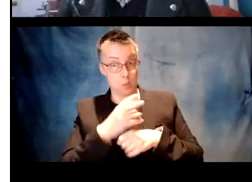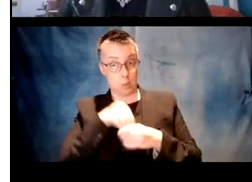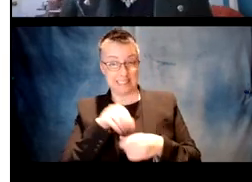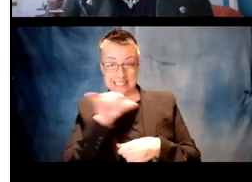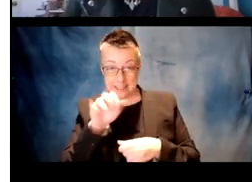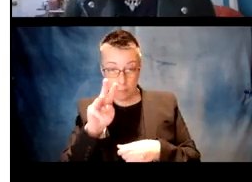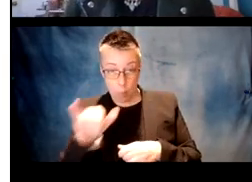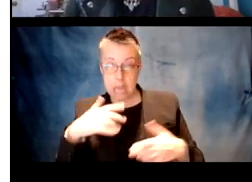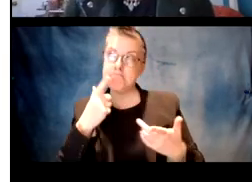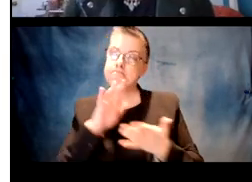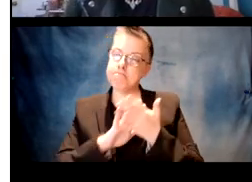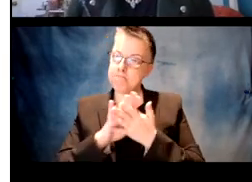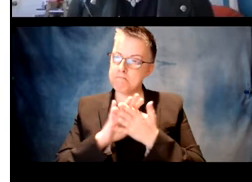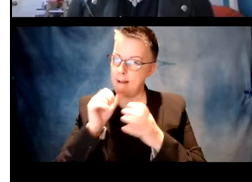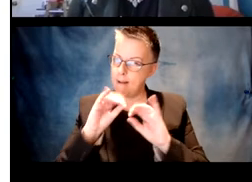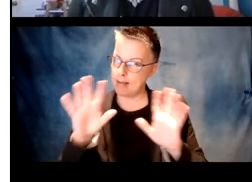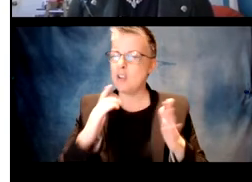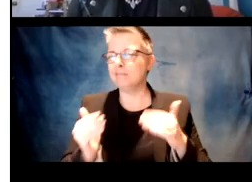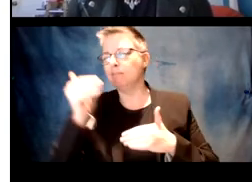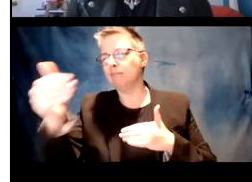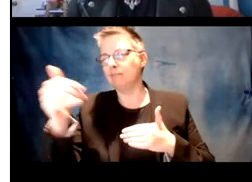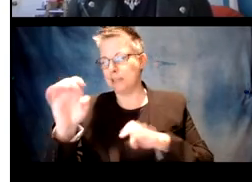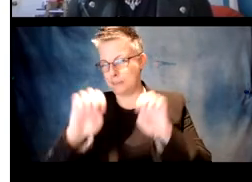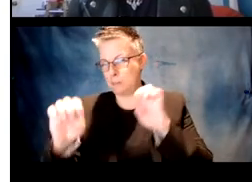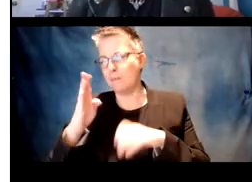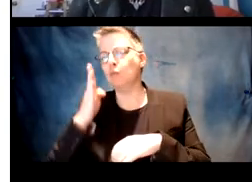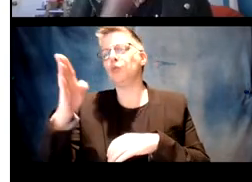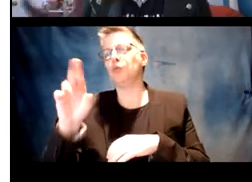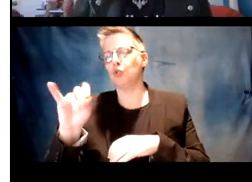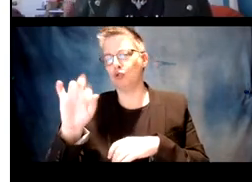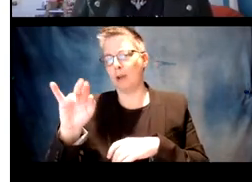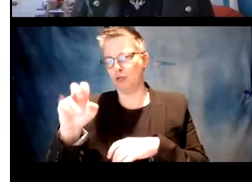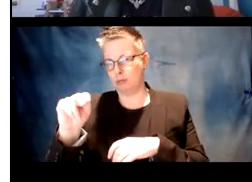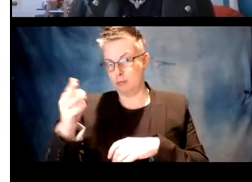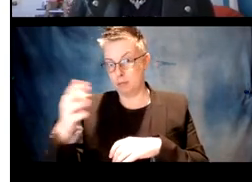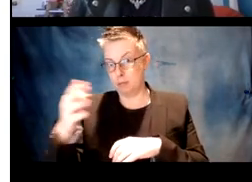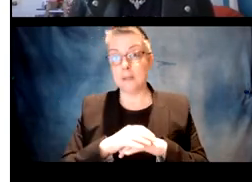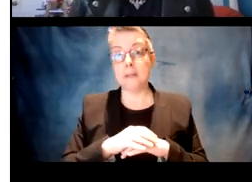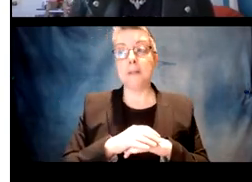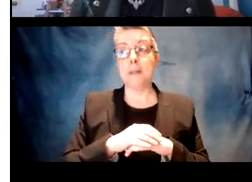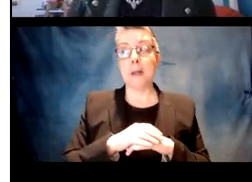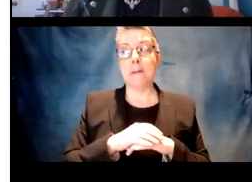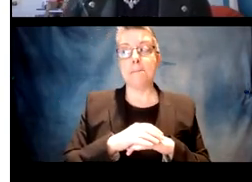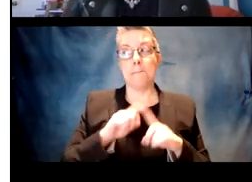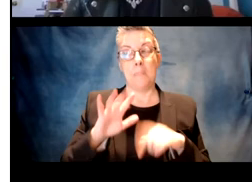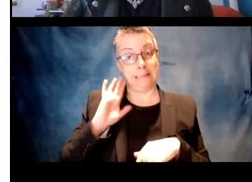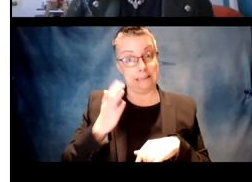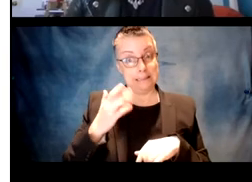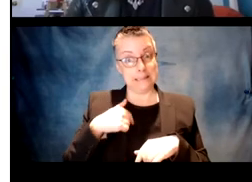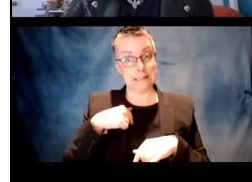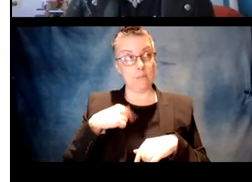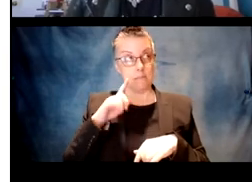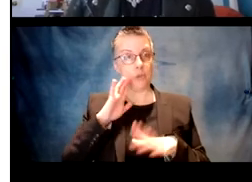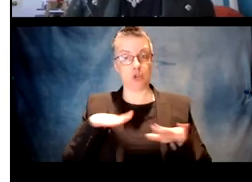if they think that they can both be used in the same way. That would be a future direction